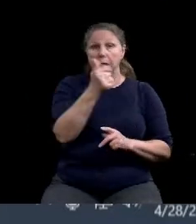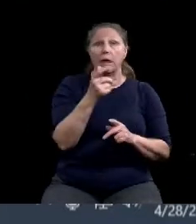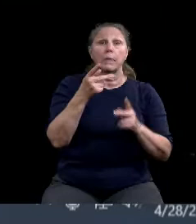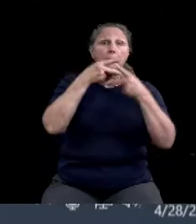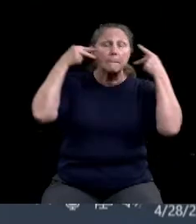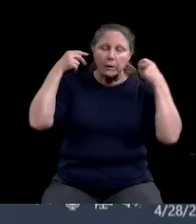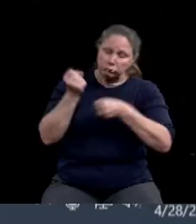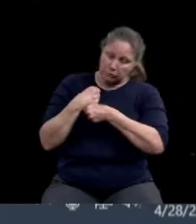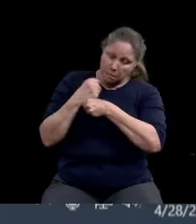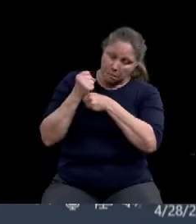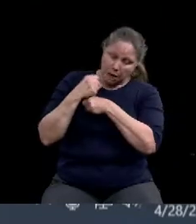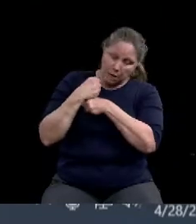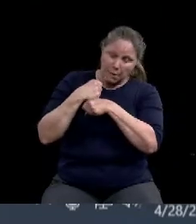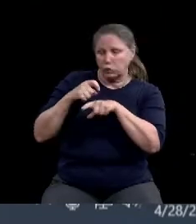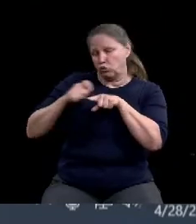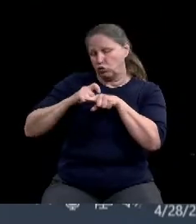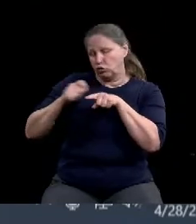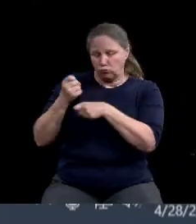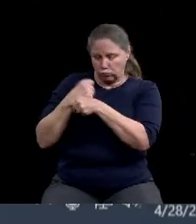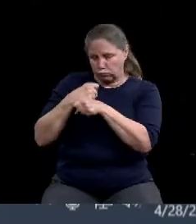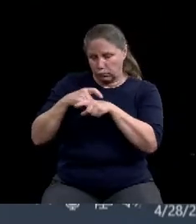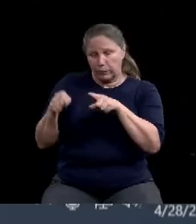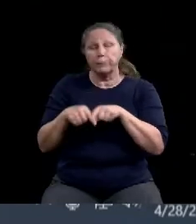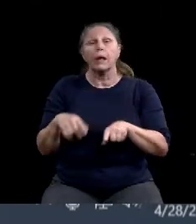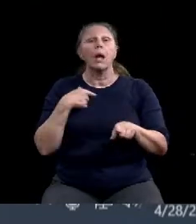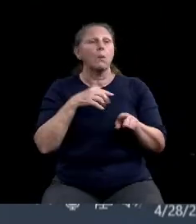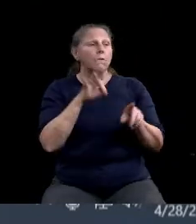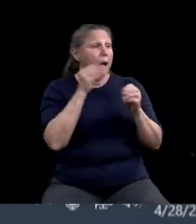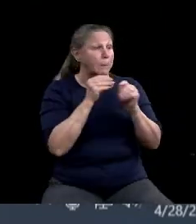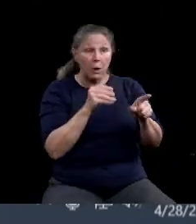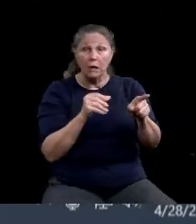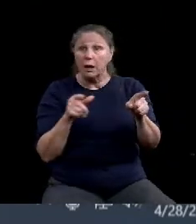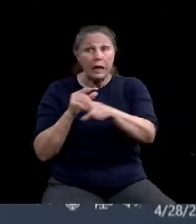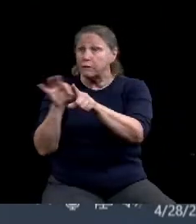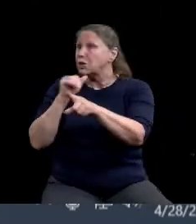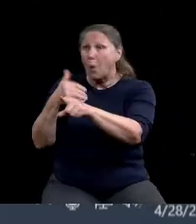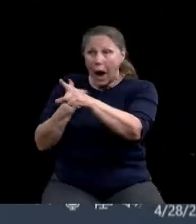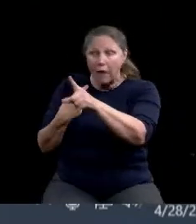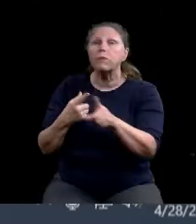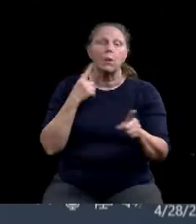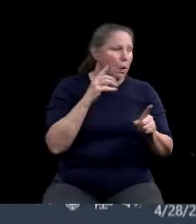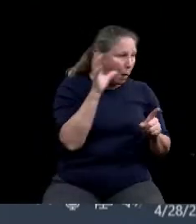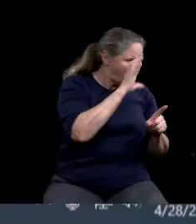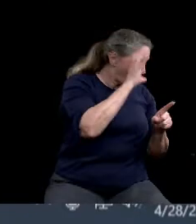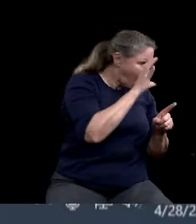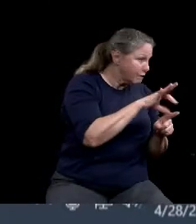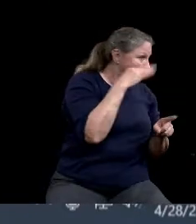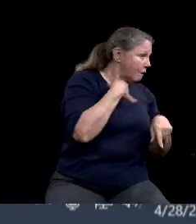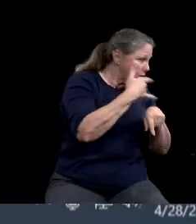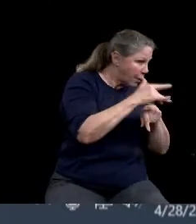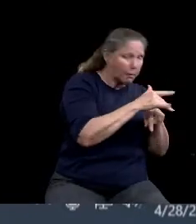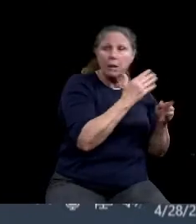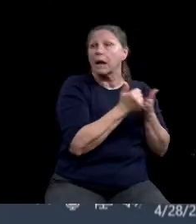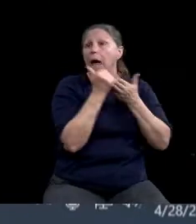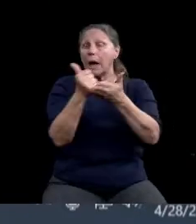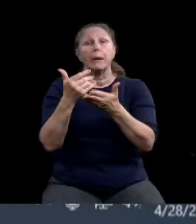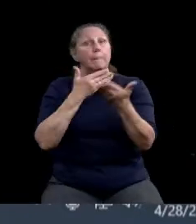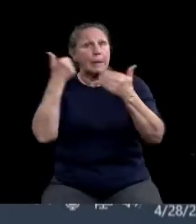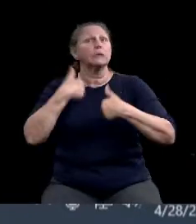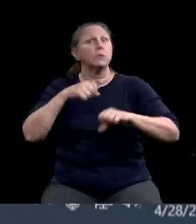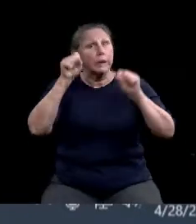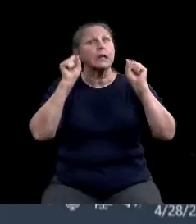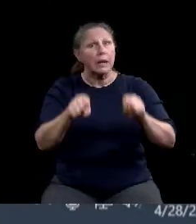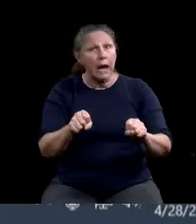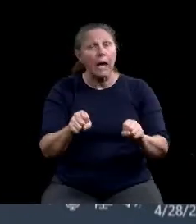resources that if you don't have one, we'll try to get, you know, we'll do our best to see what we can do to keep that, that increase of mask making